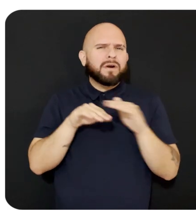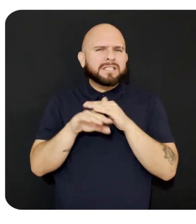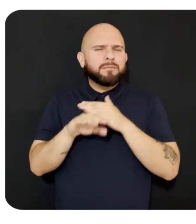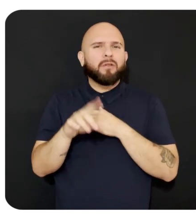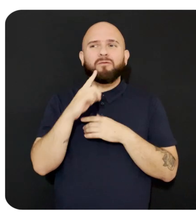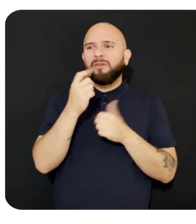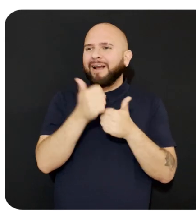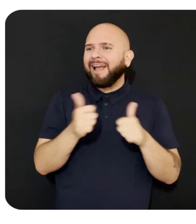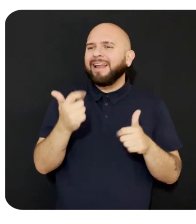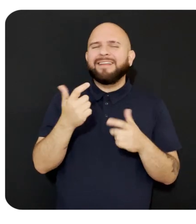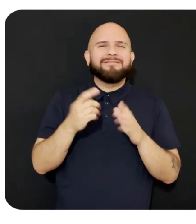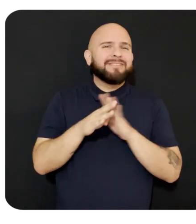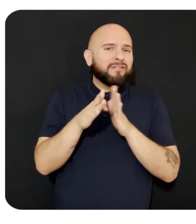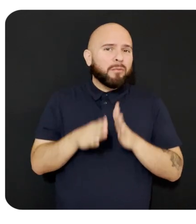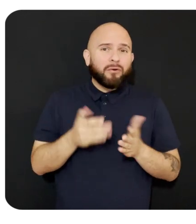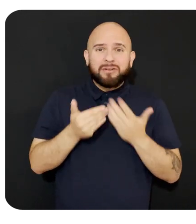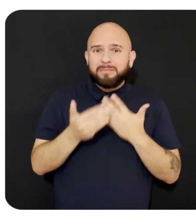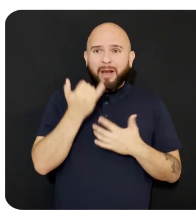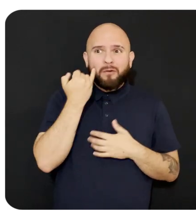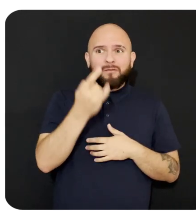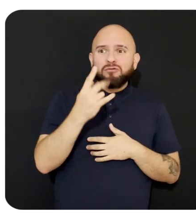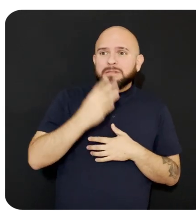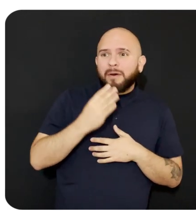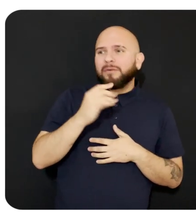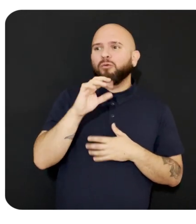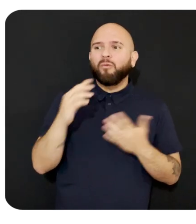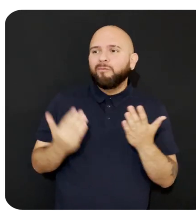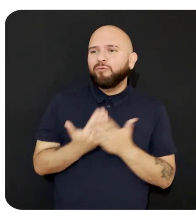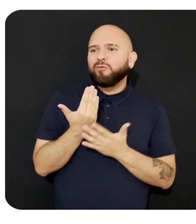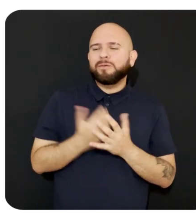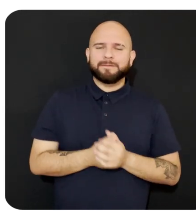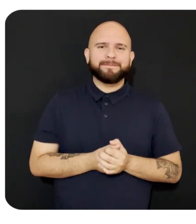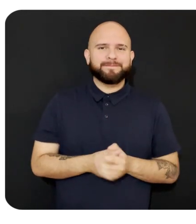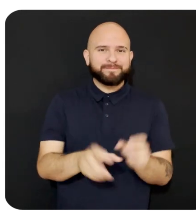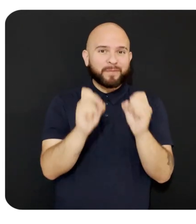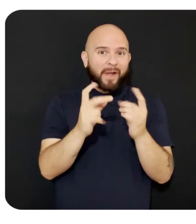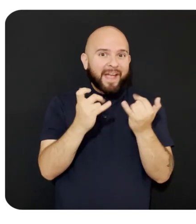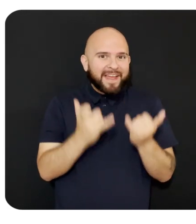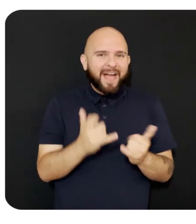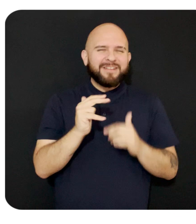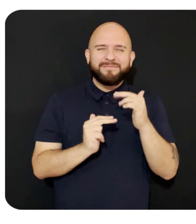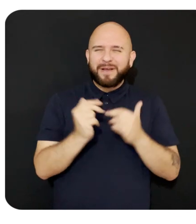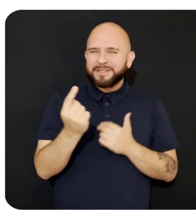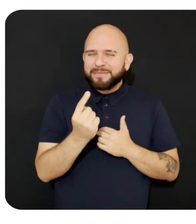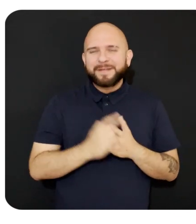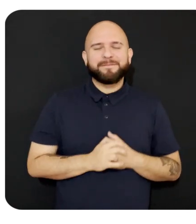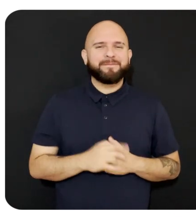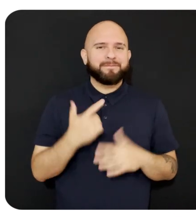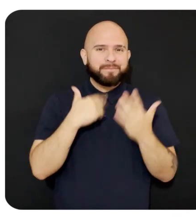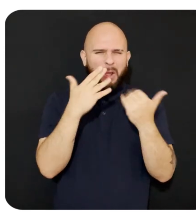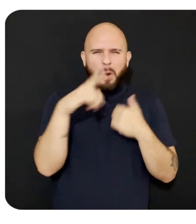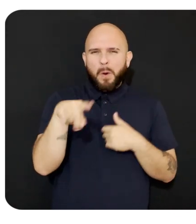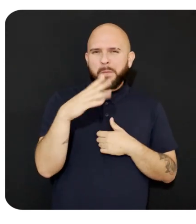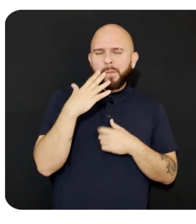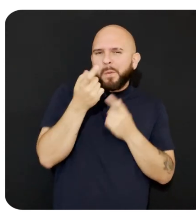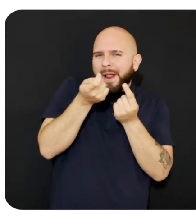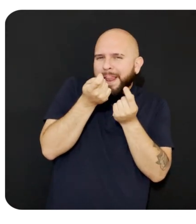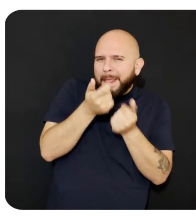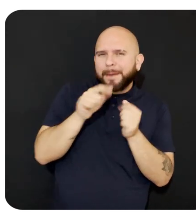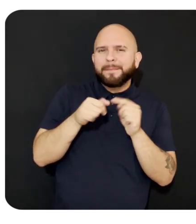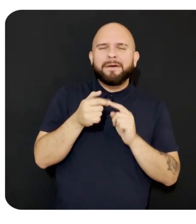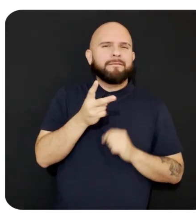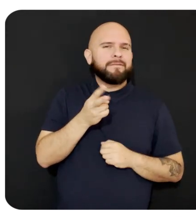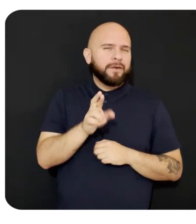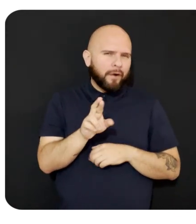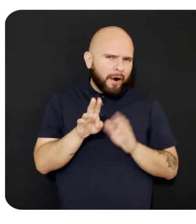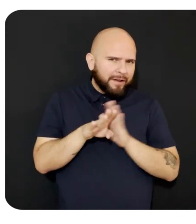experience. Okay, let's get started and build something. Hopefully, you have a bit of familiarity with VR development.